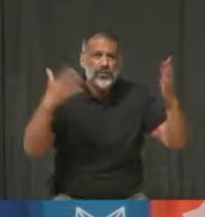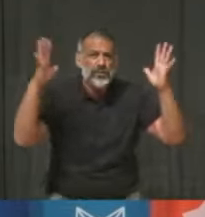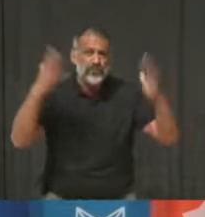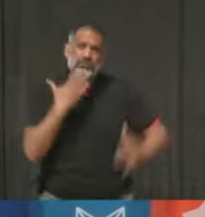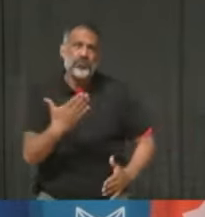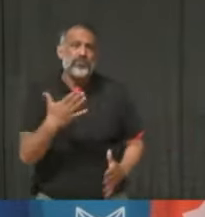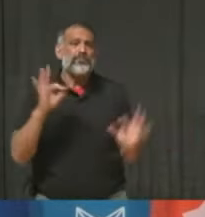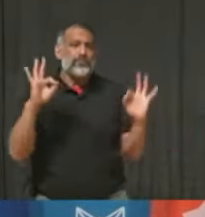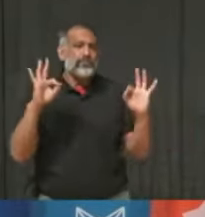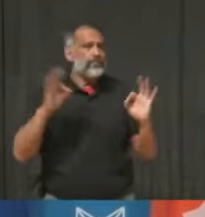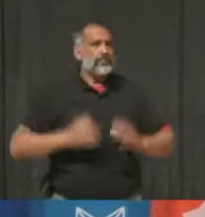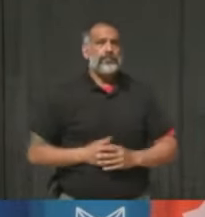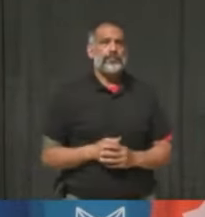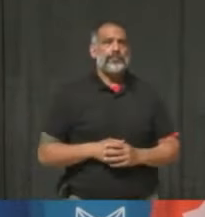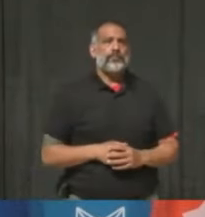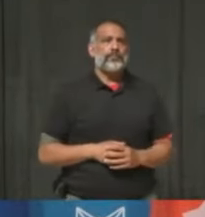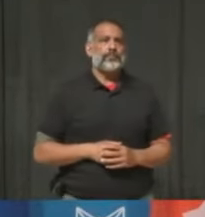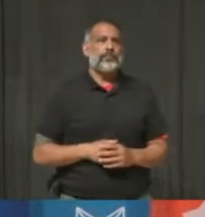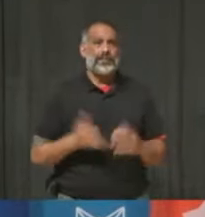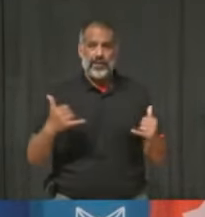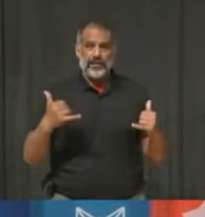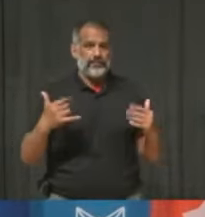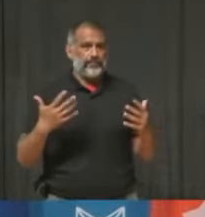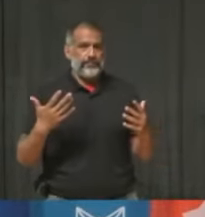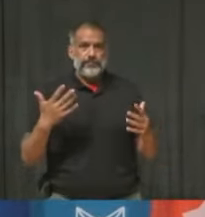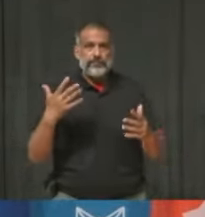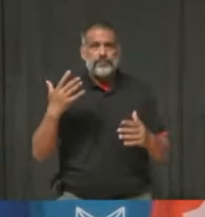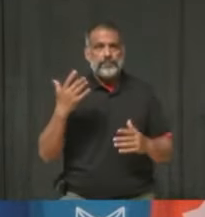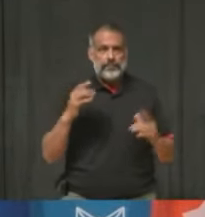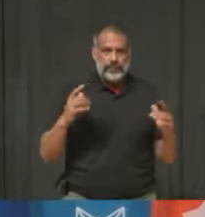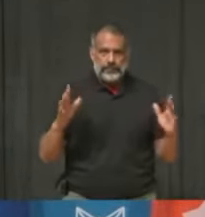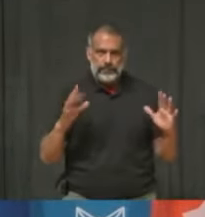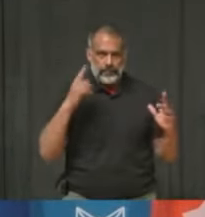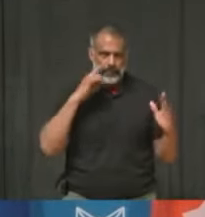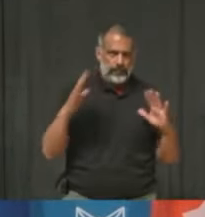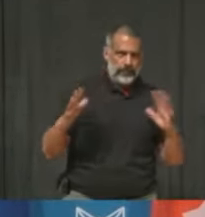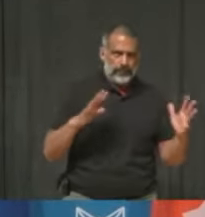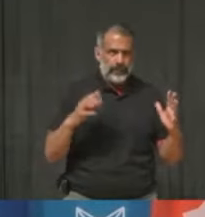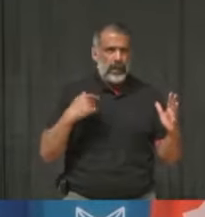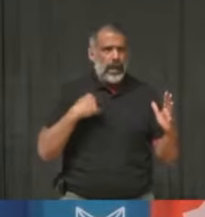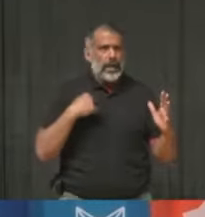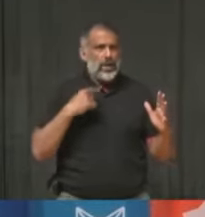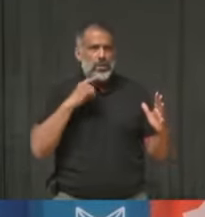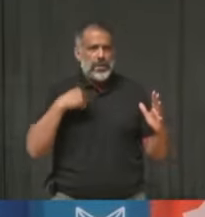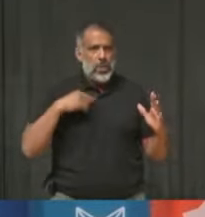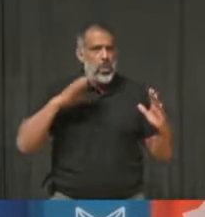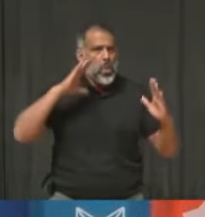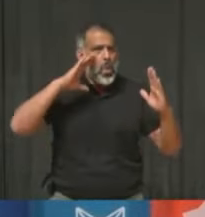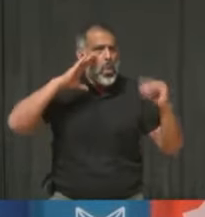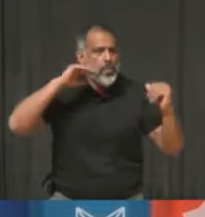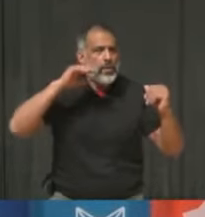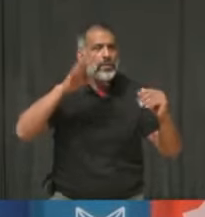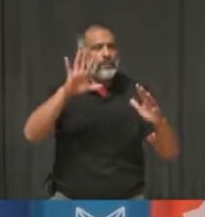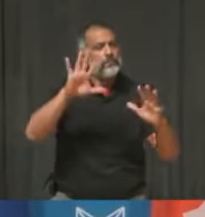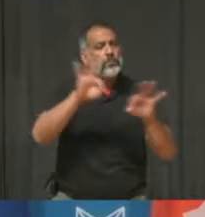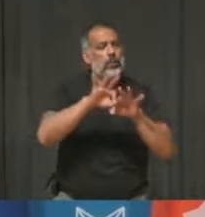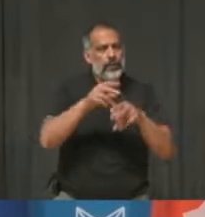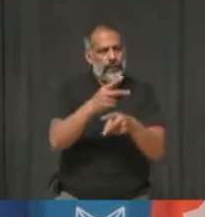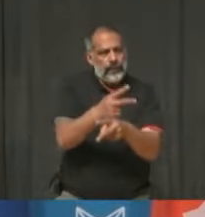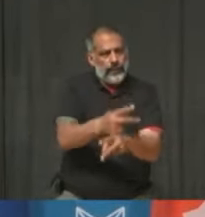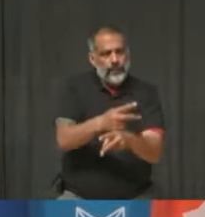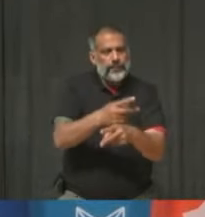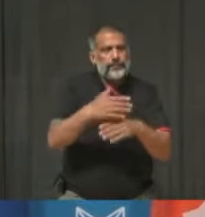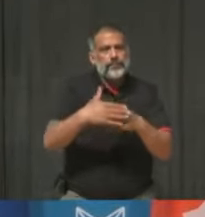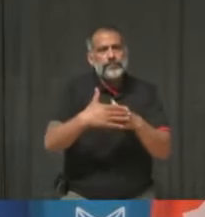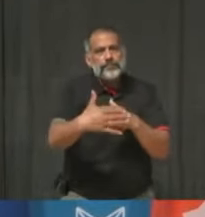Taking these trends together, I am cautiously optimistic. Now, we have seen